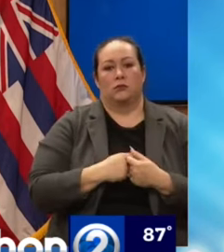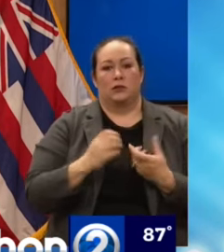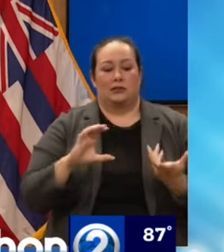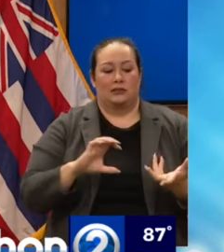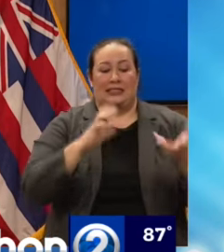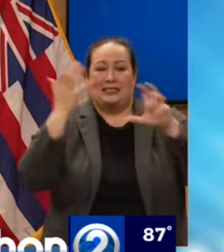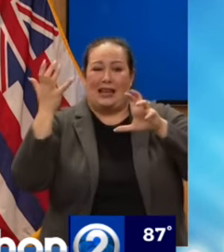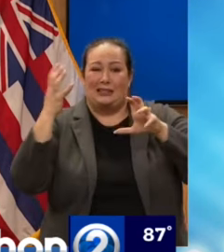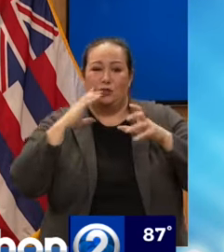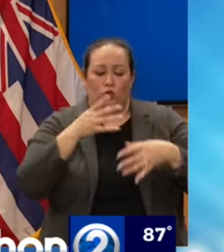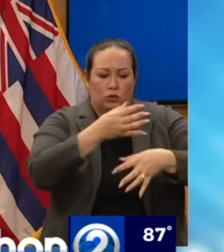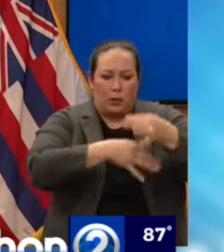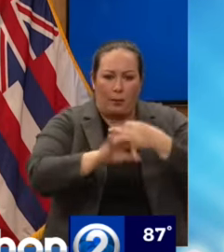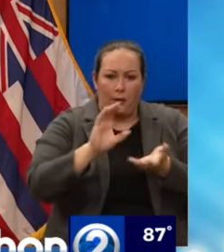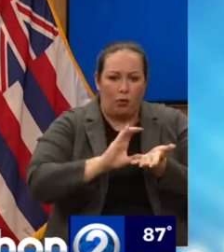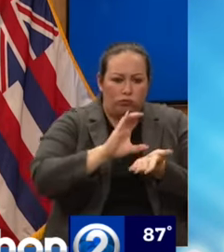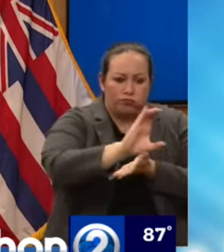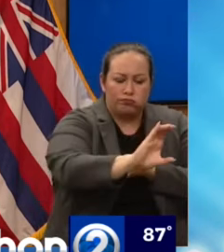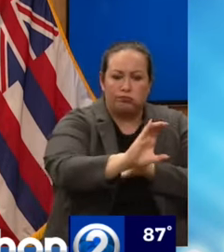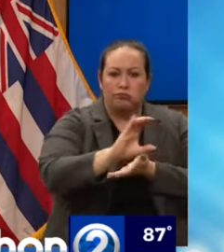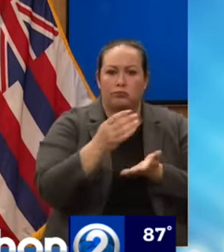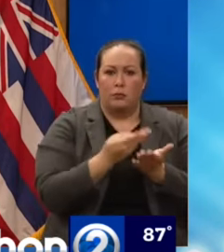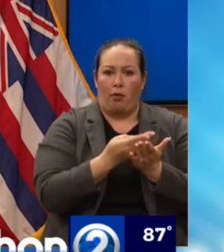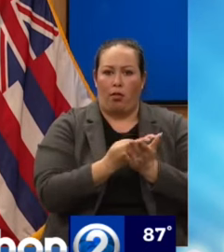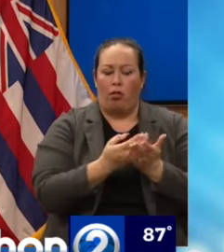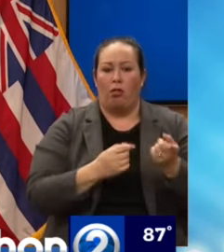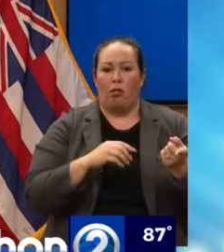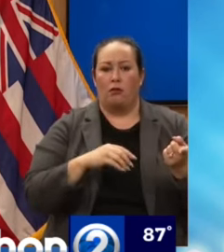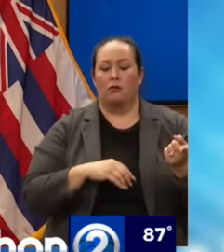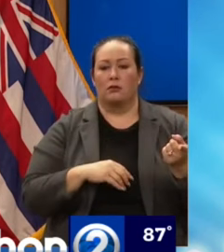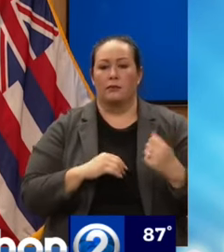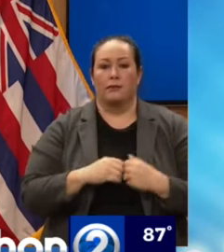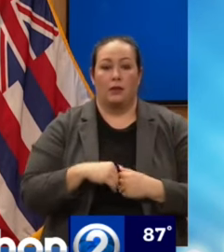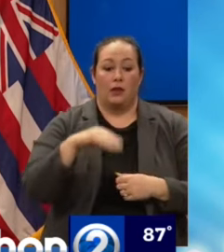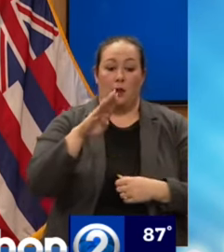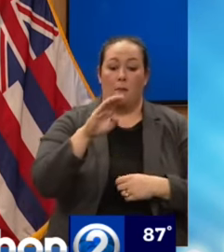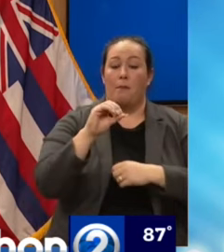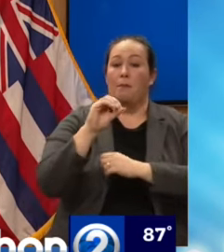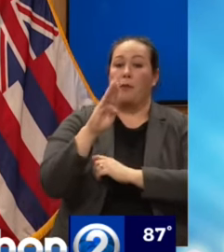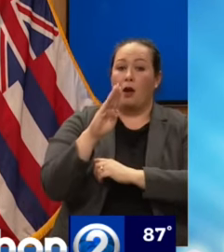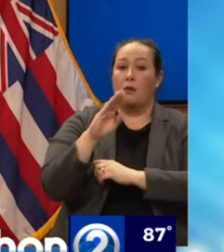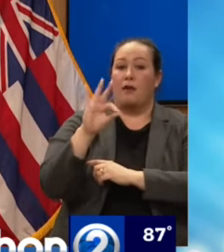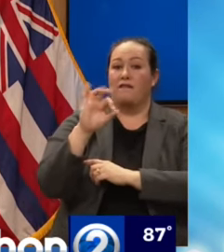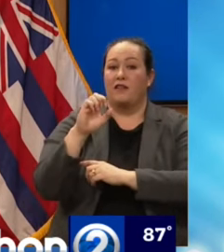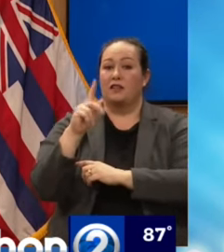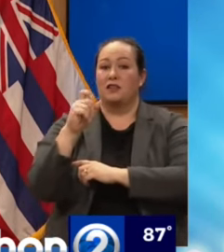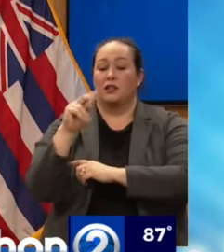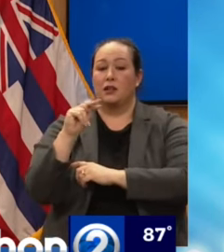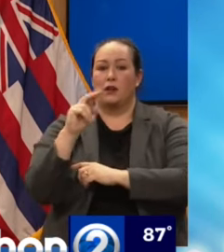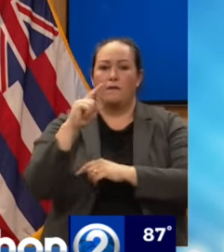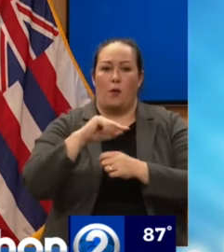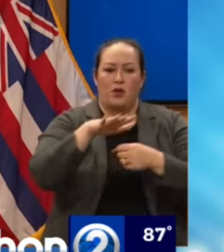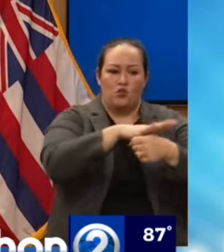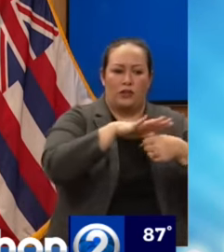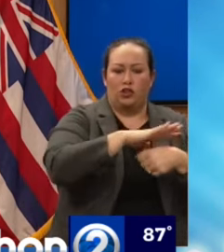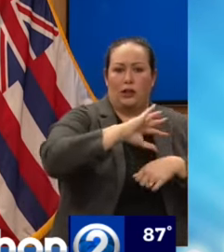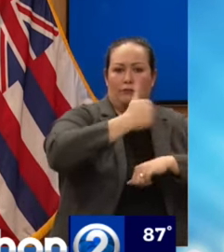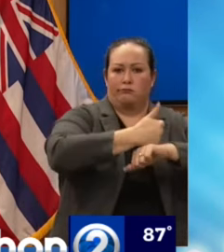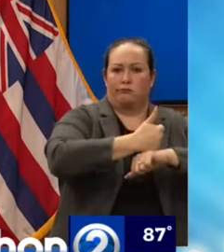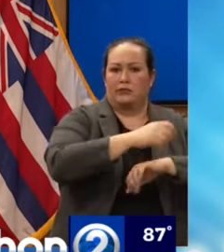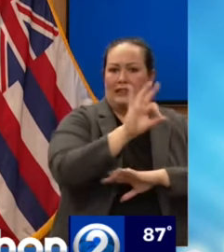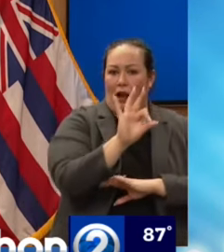And one of the best pieces of news, which was fortuitous this week, is that Bob Fenton from Region 9, who has been a longtime